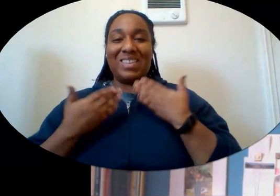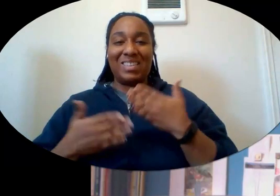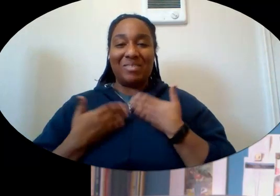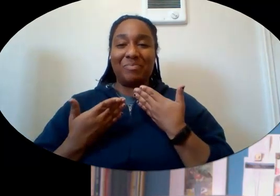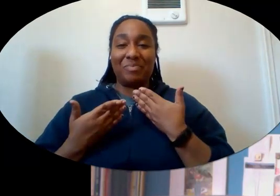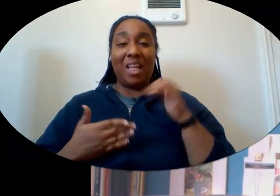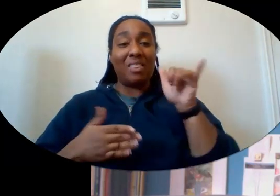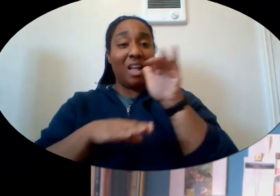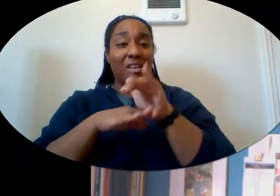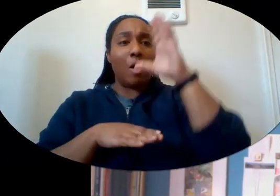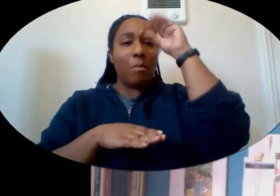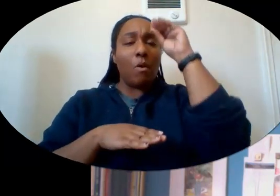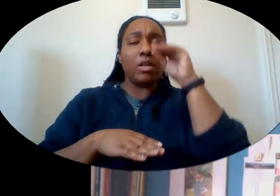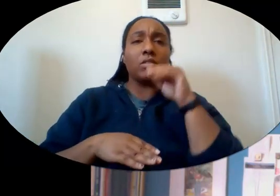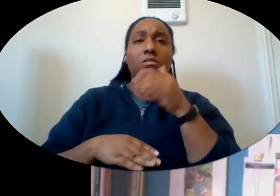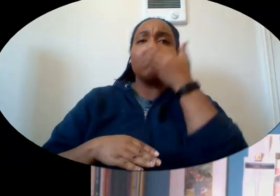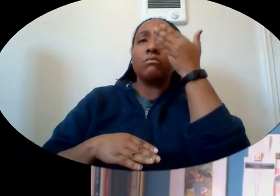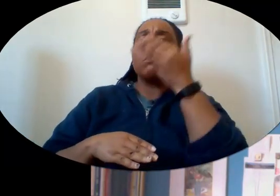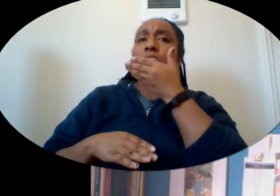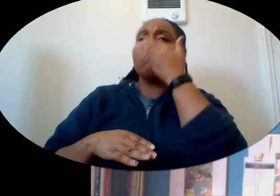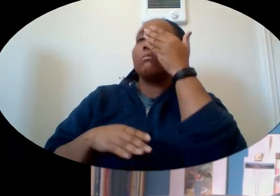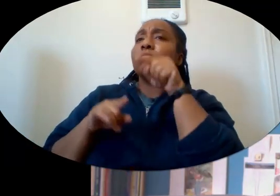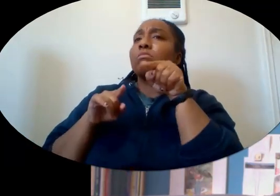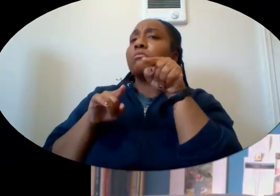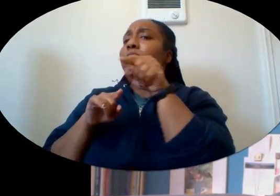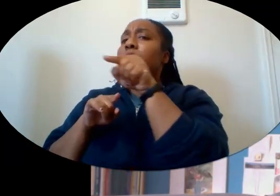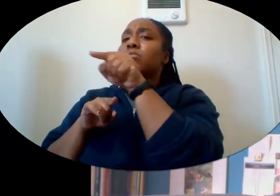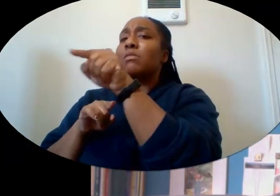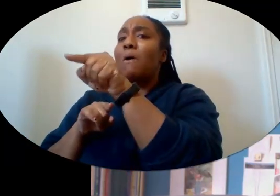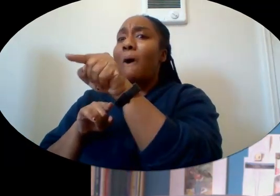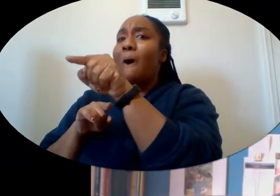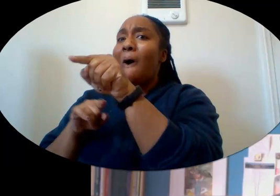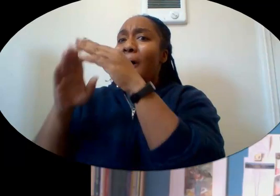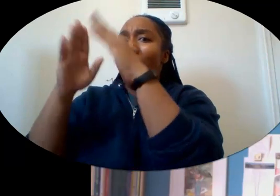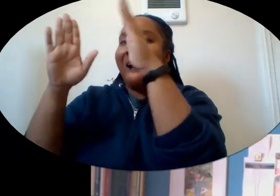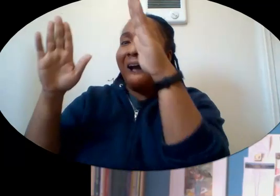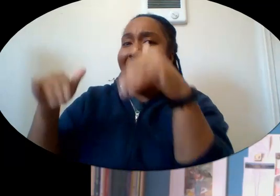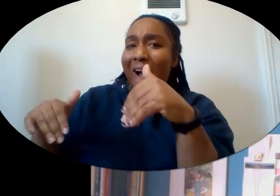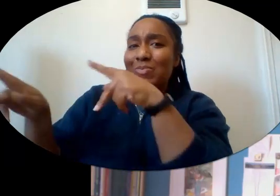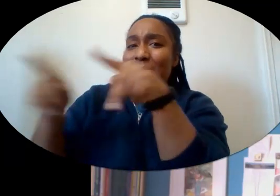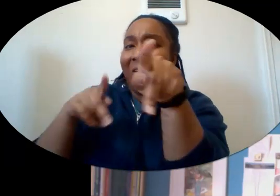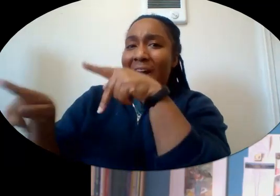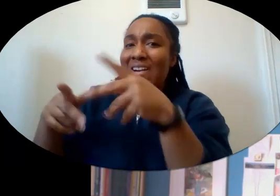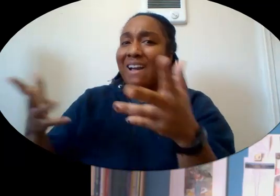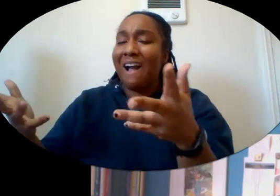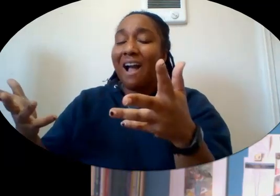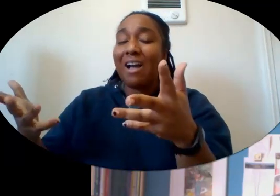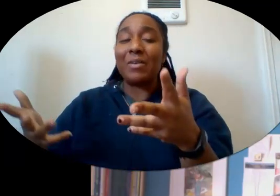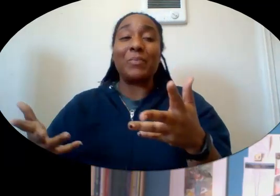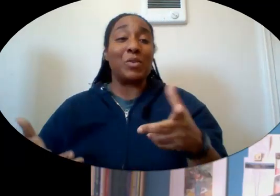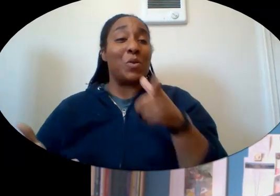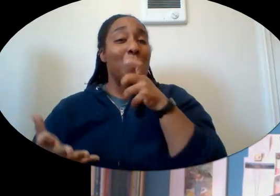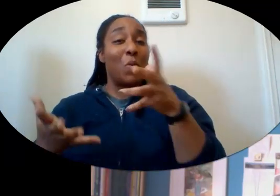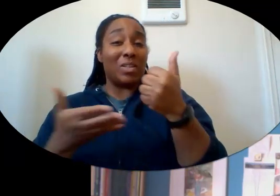That evening, the boys followed a delicious aroma to a fort-warming party. Who wants to help me